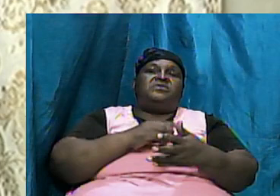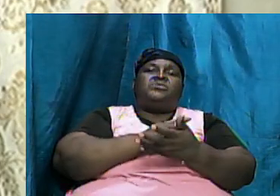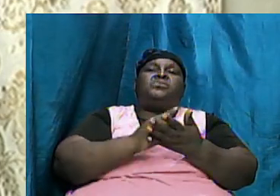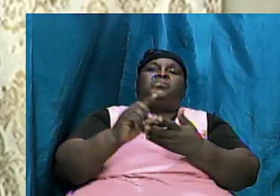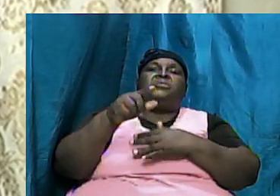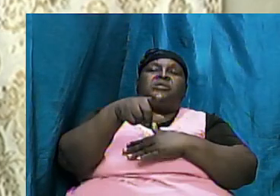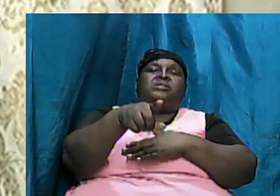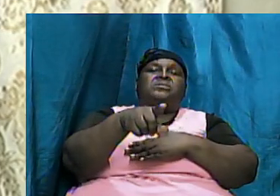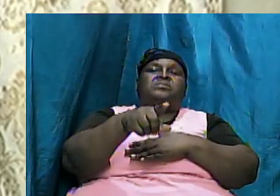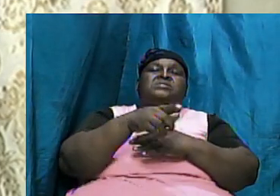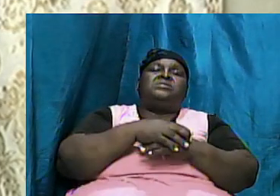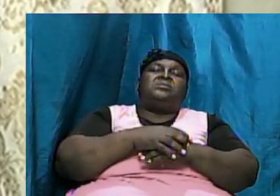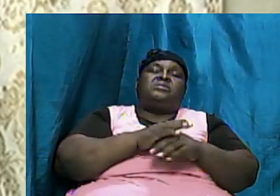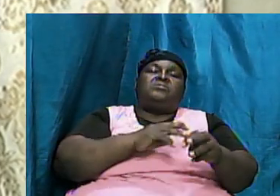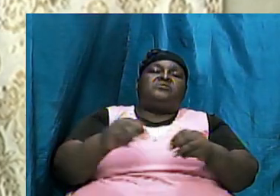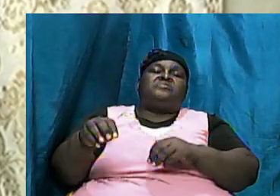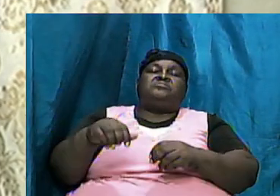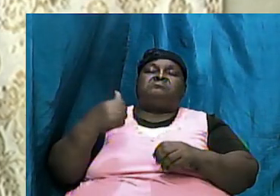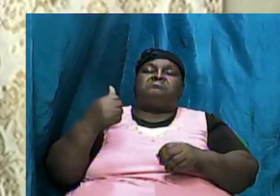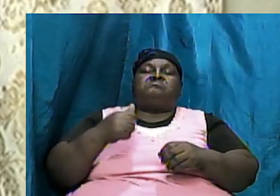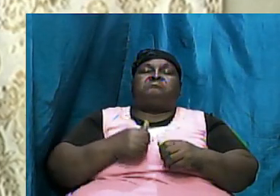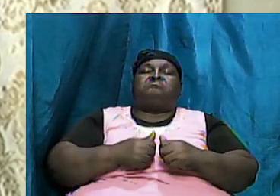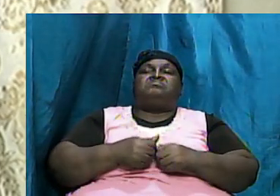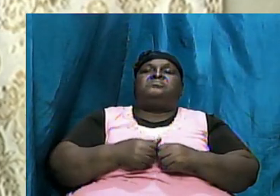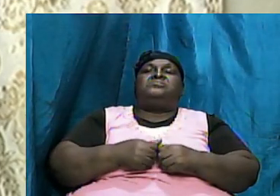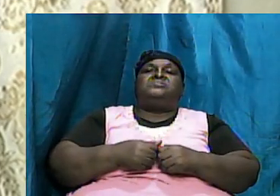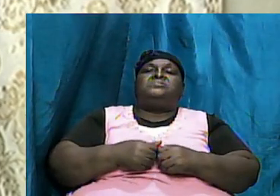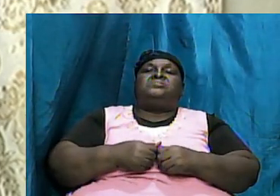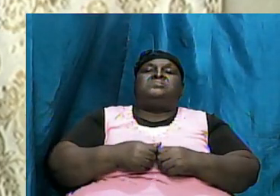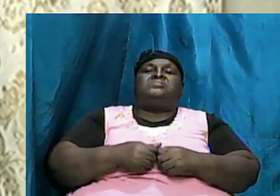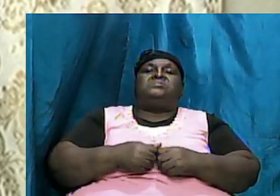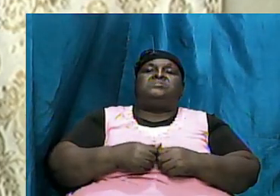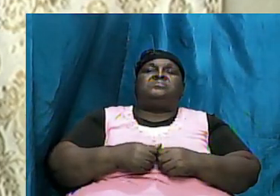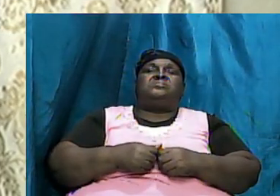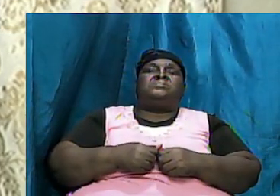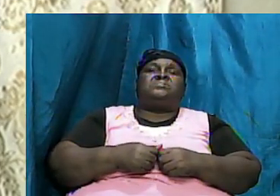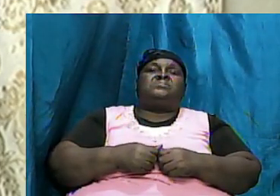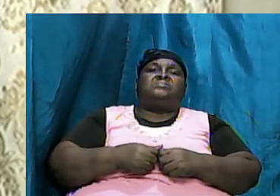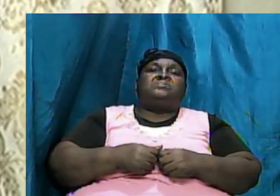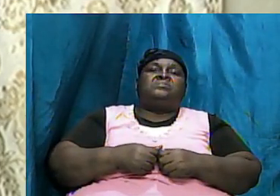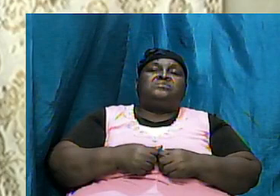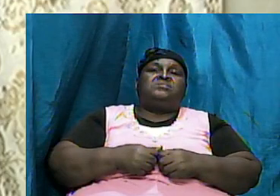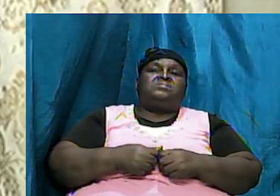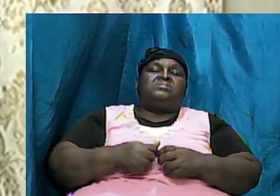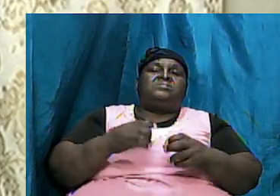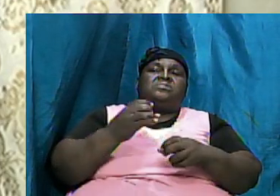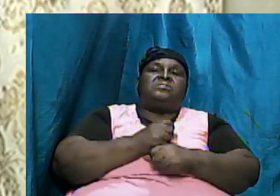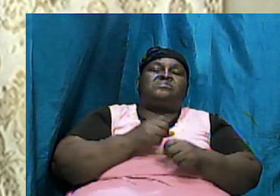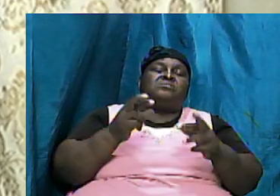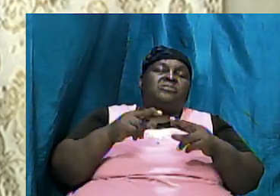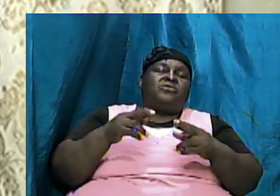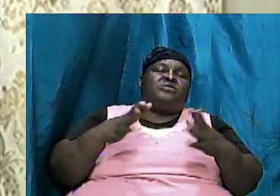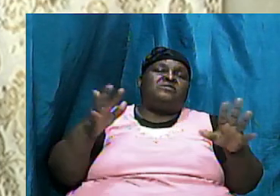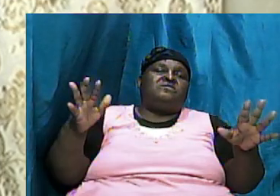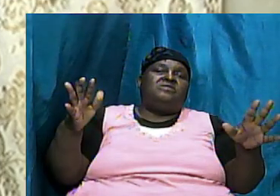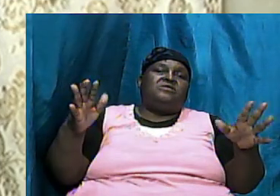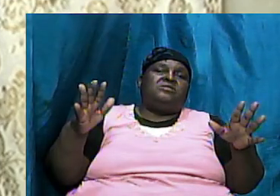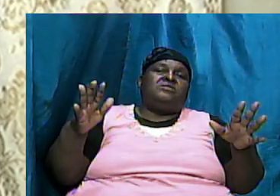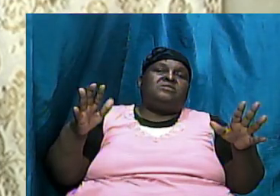move into some other areas now if I can bring the screen back up as I kind of get ready to close off on this